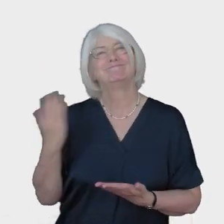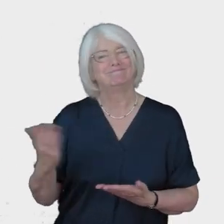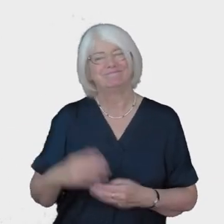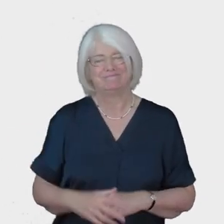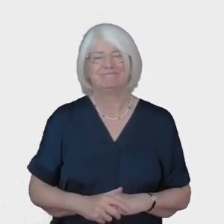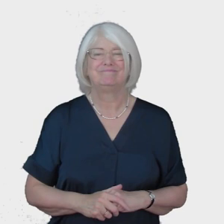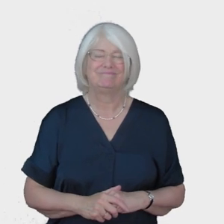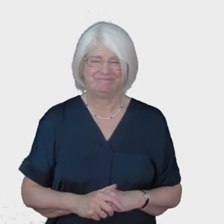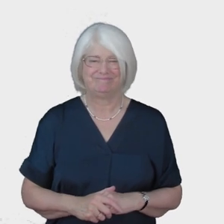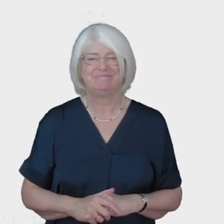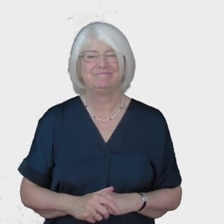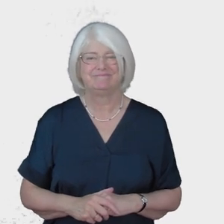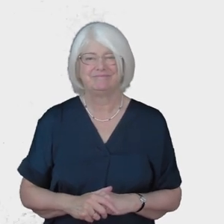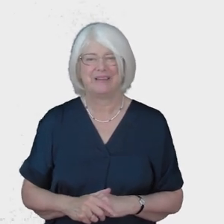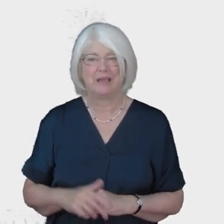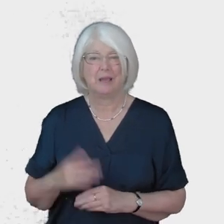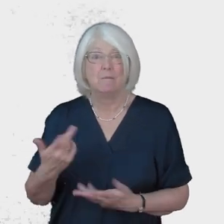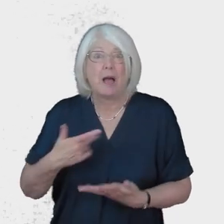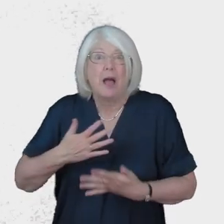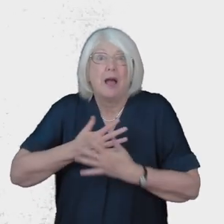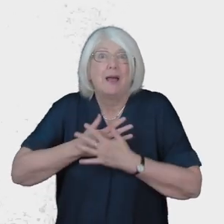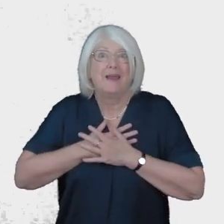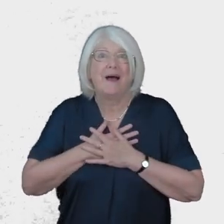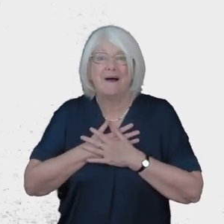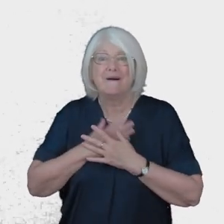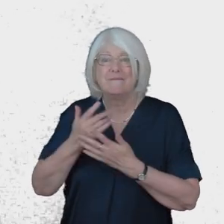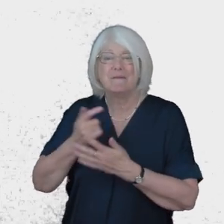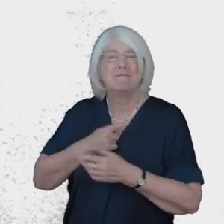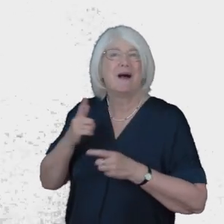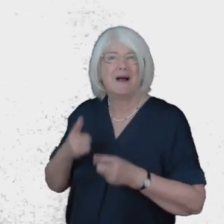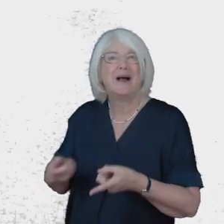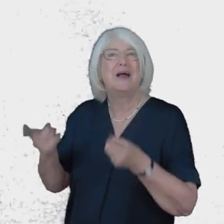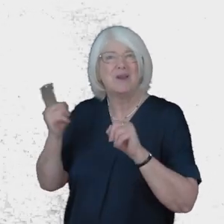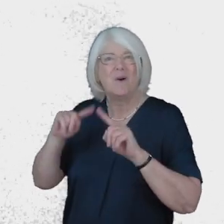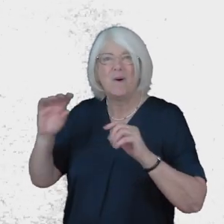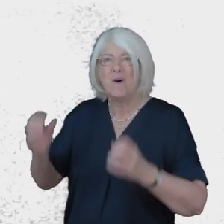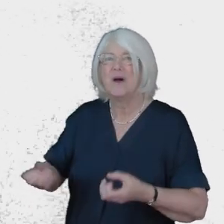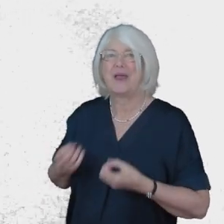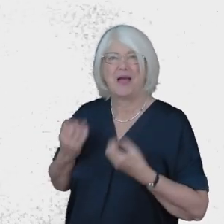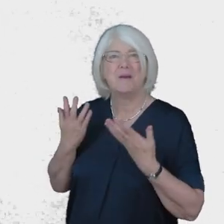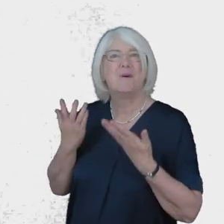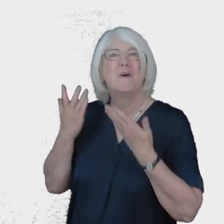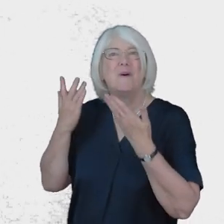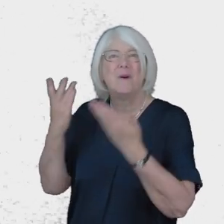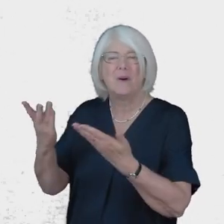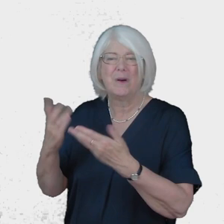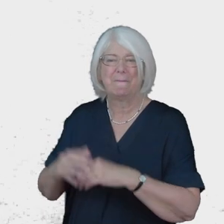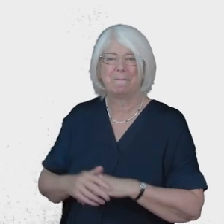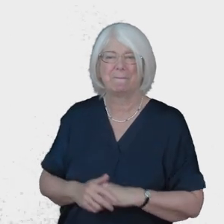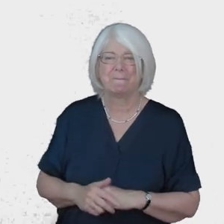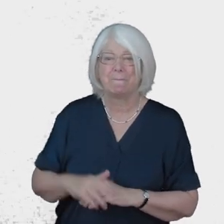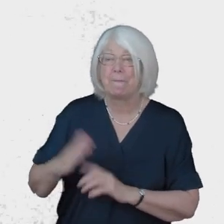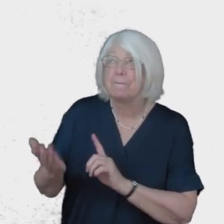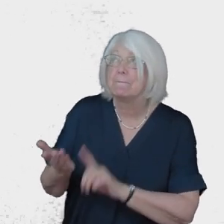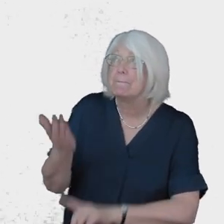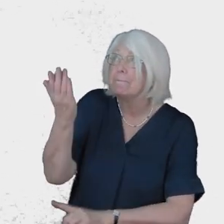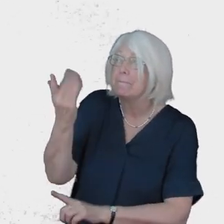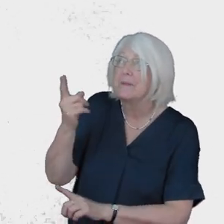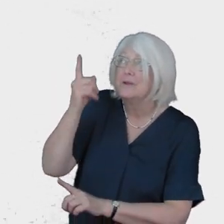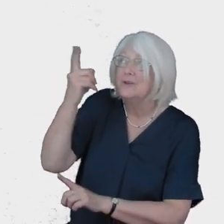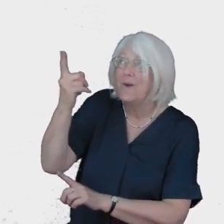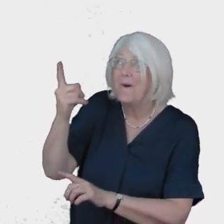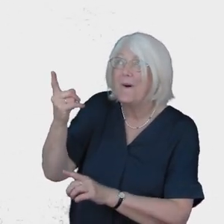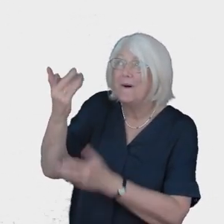Take my love, my Lord, I pour At